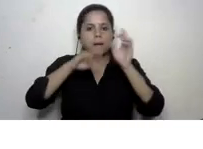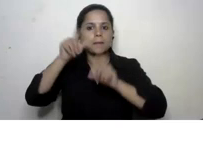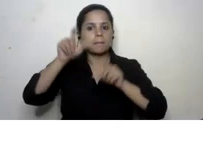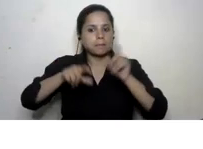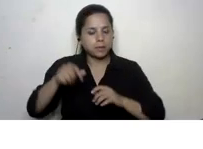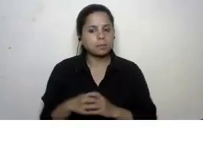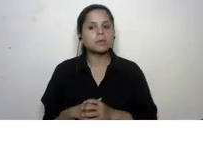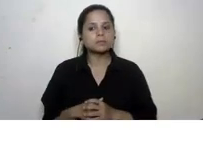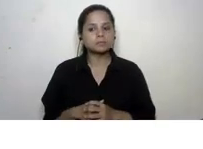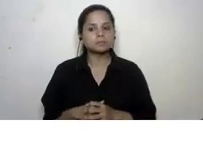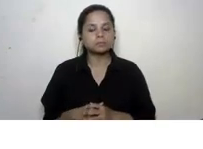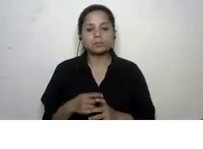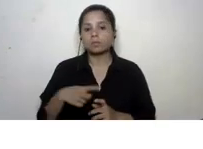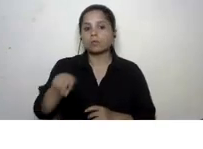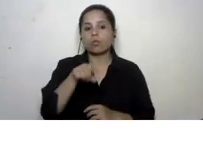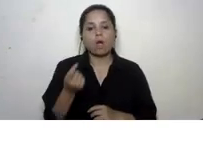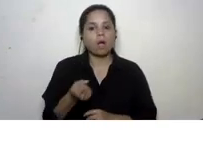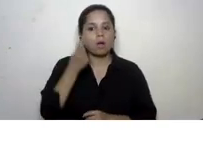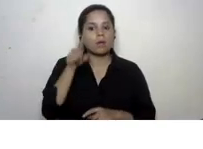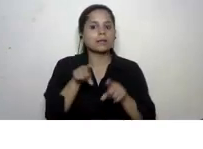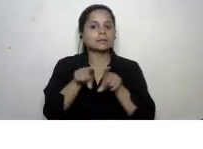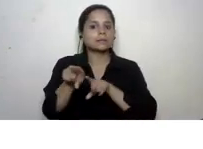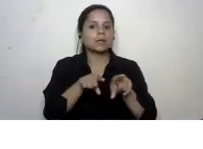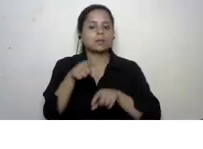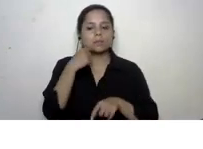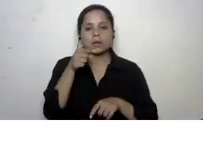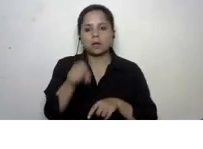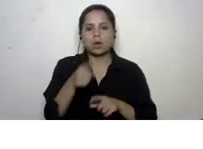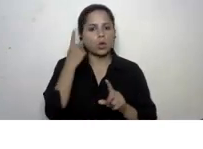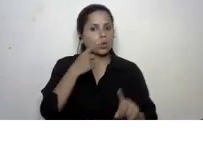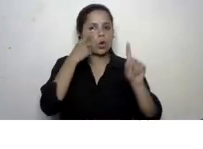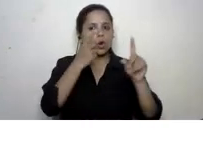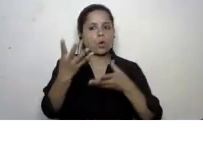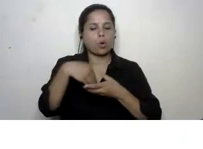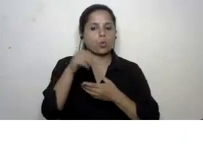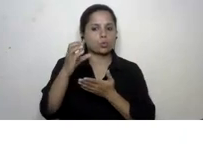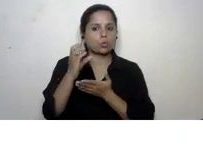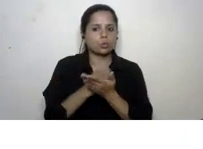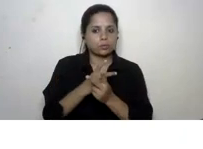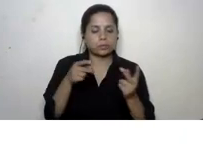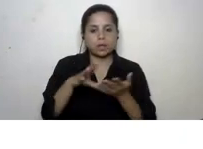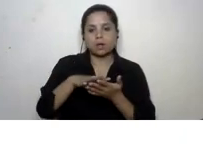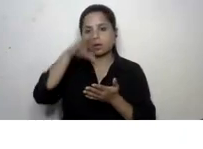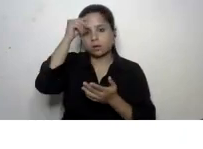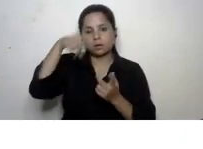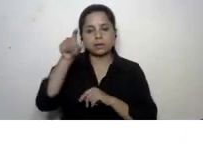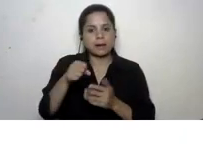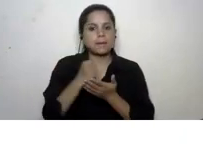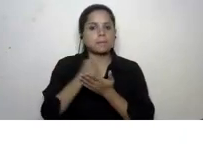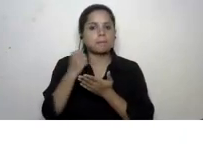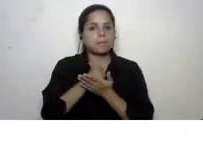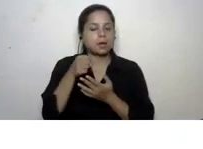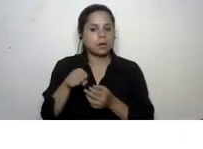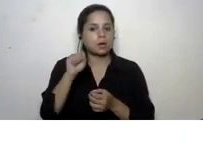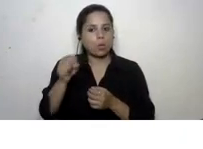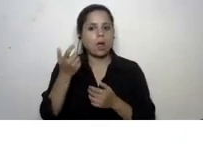you would have analyzed examples to integrate these goals into your curricula so that the learners can practice them inside